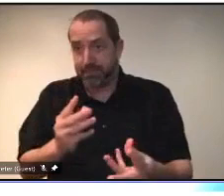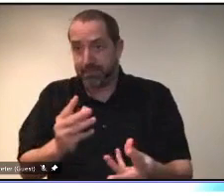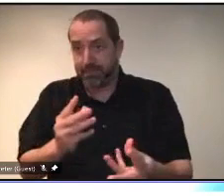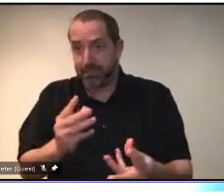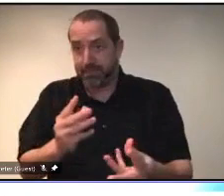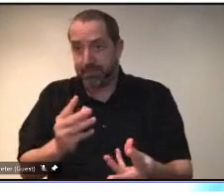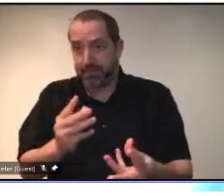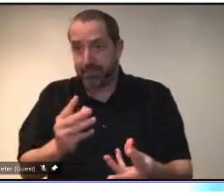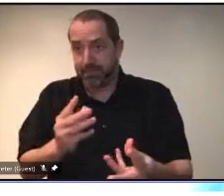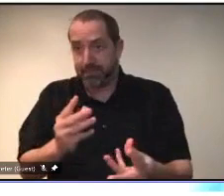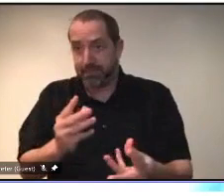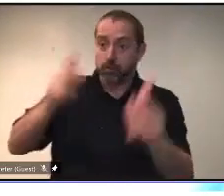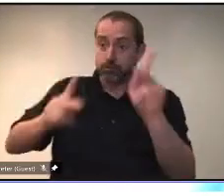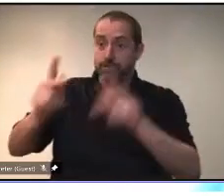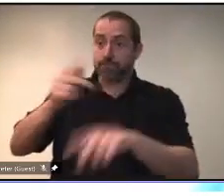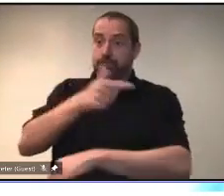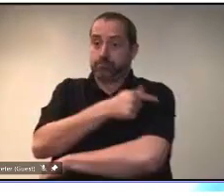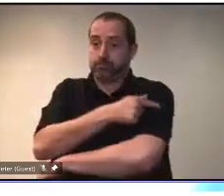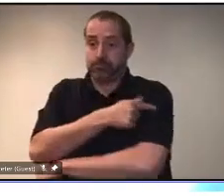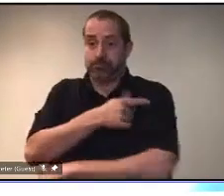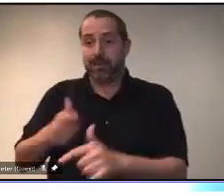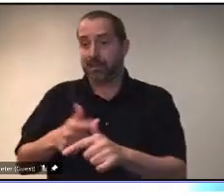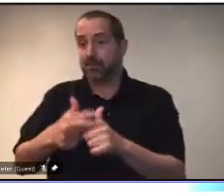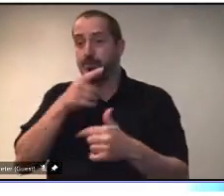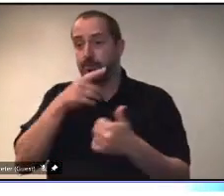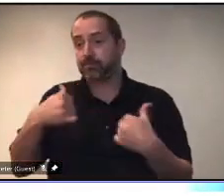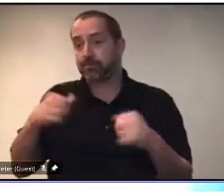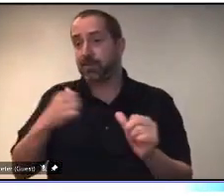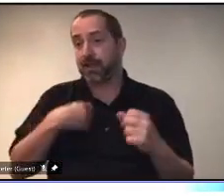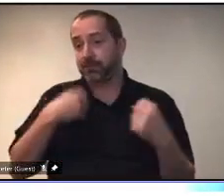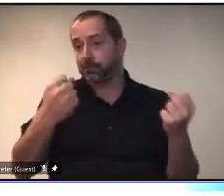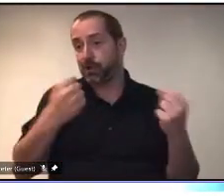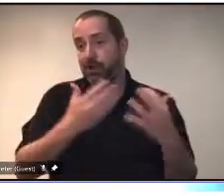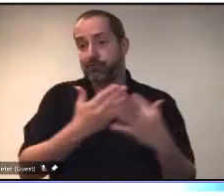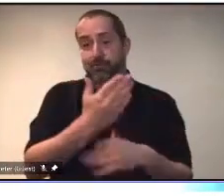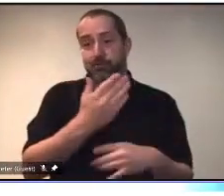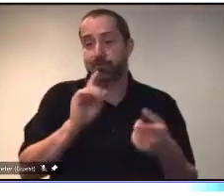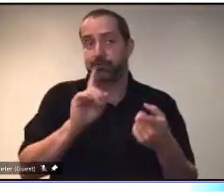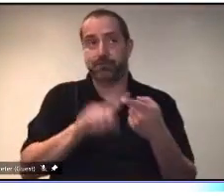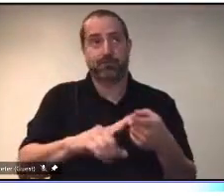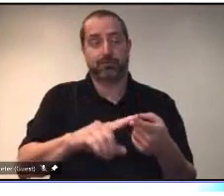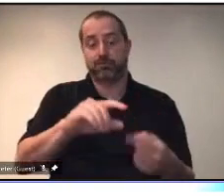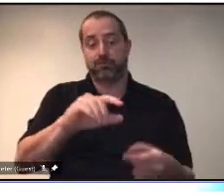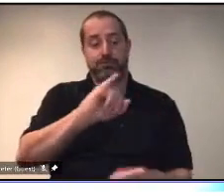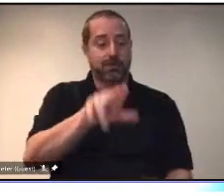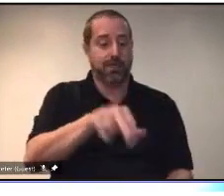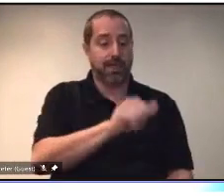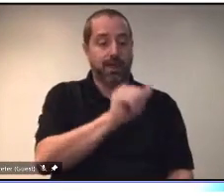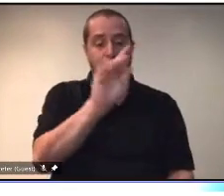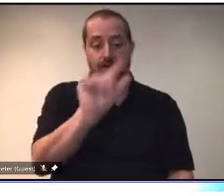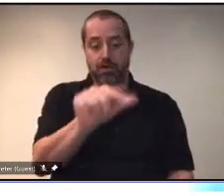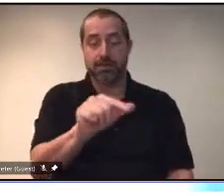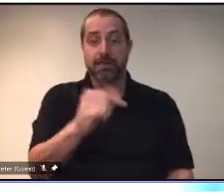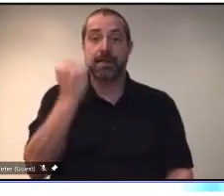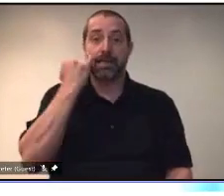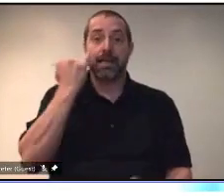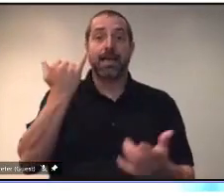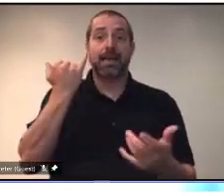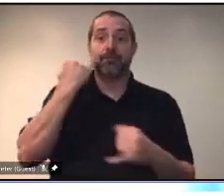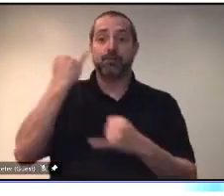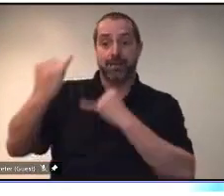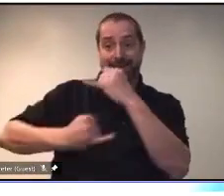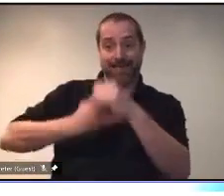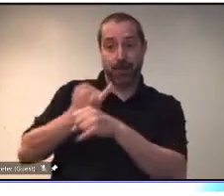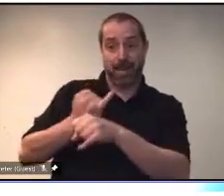be available through july and august and obviously um you know it's likely that for international travel you require two doses um